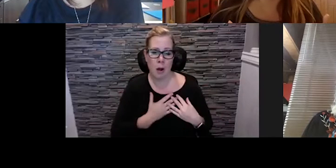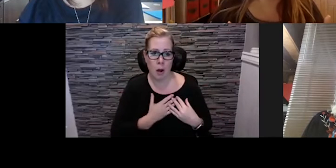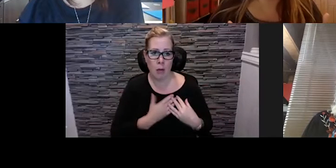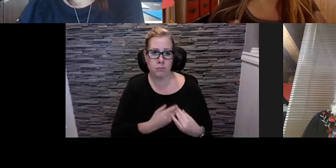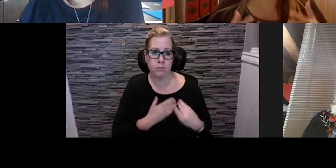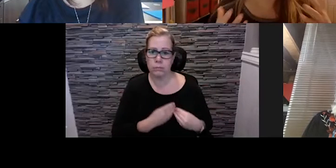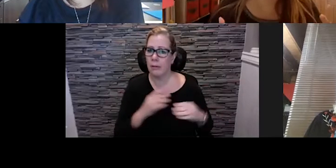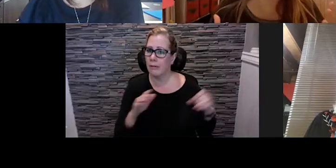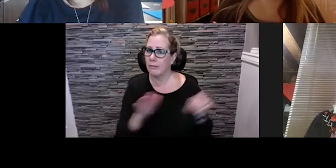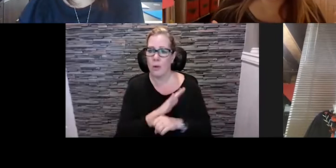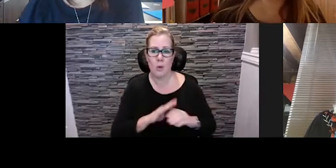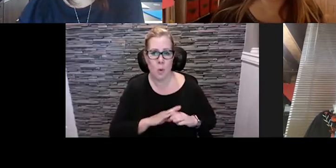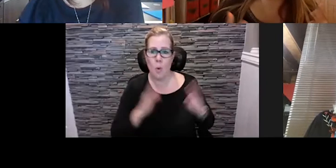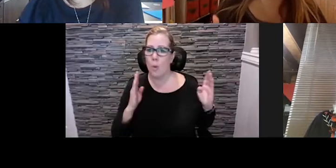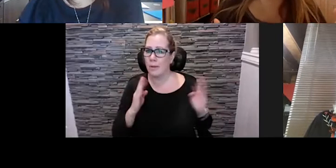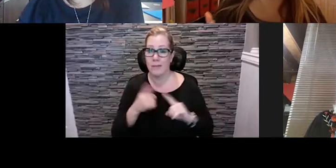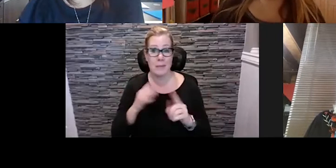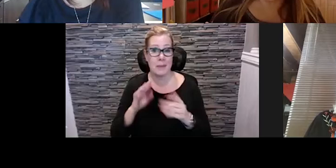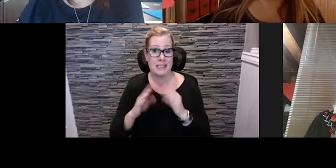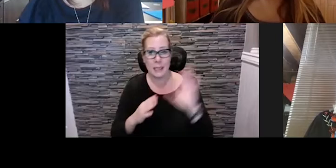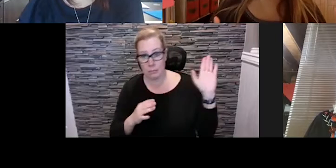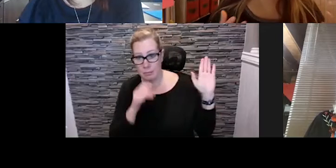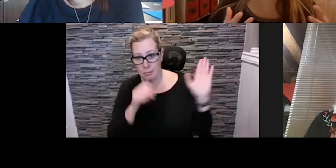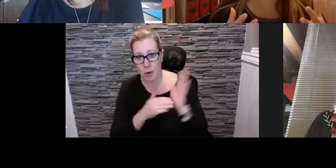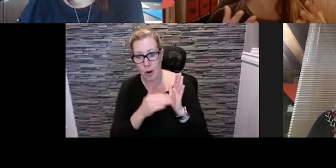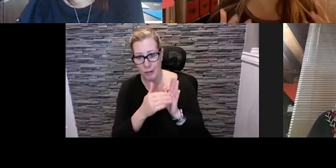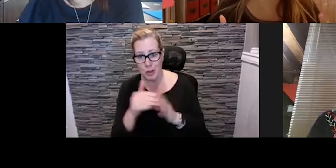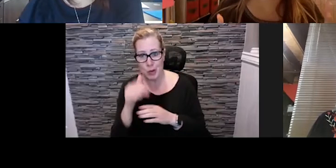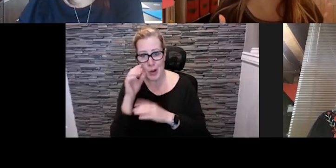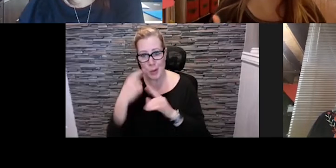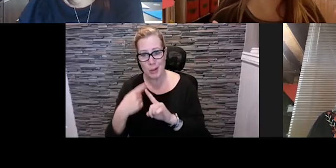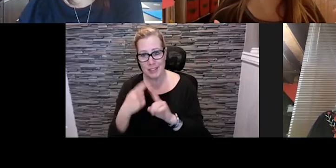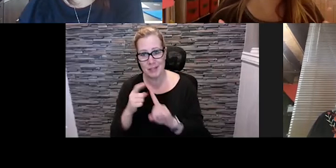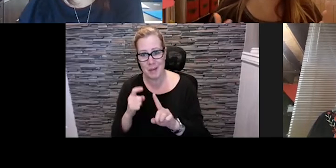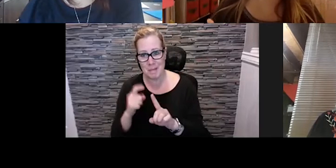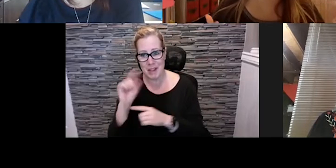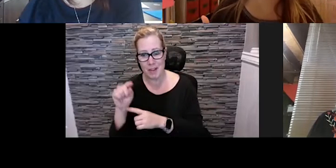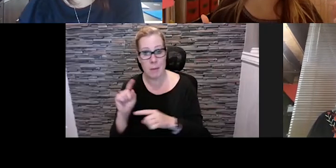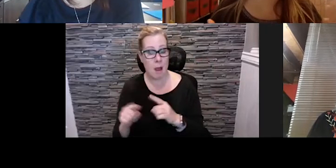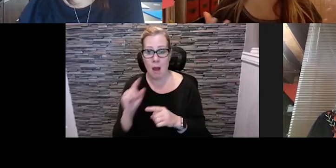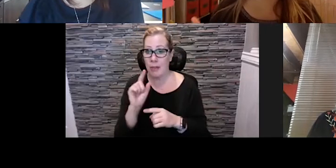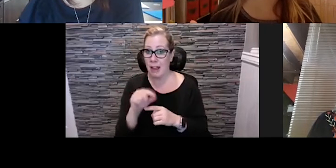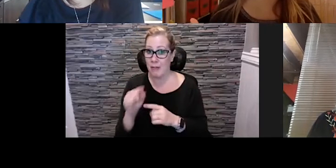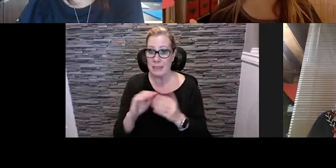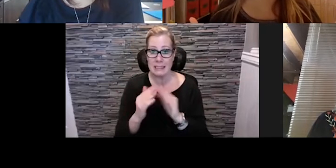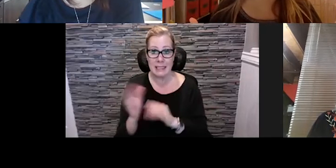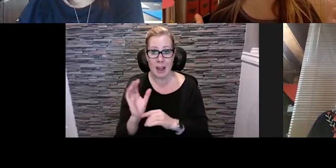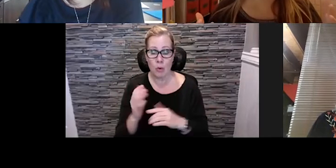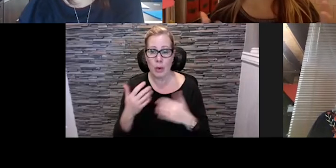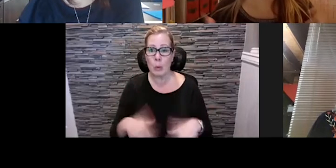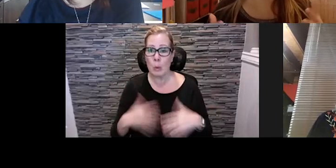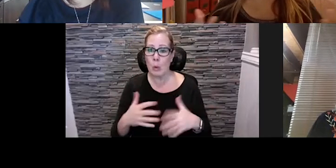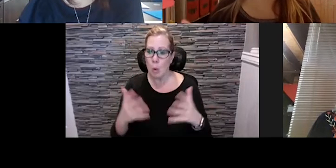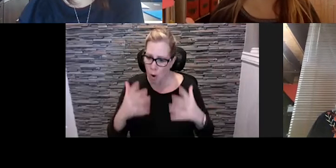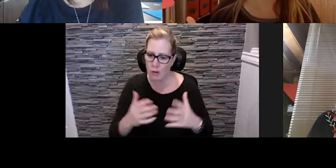willingness. And you don't often hear that about a municipal government, uh, to try and make it work. So a good example for this past summer was